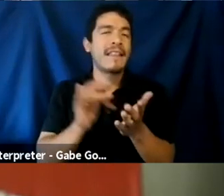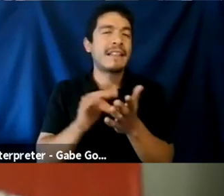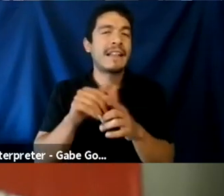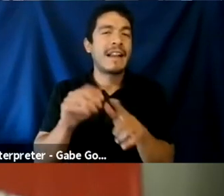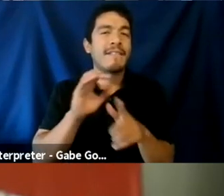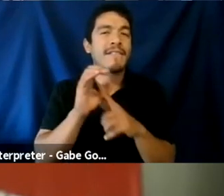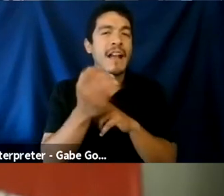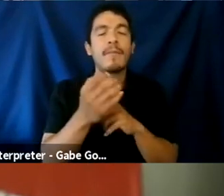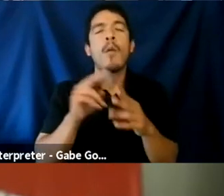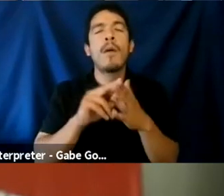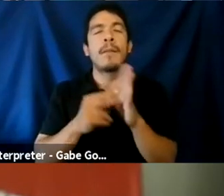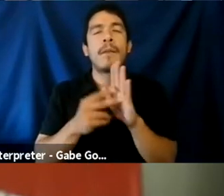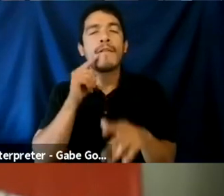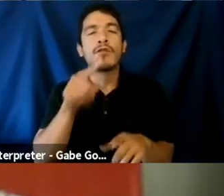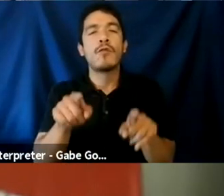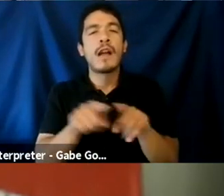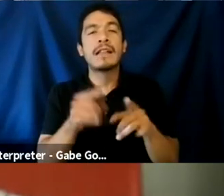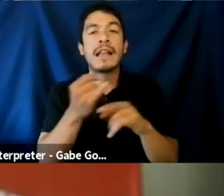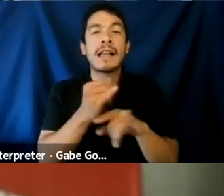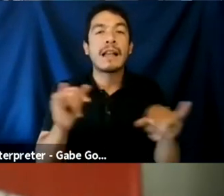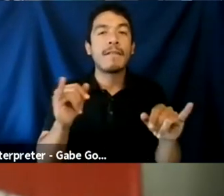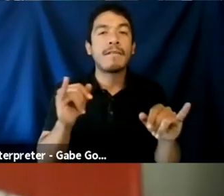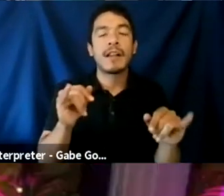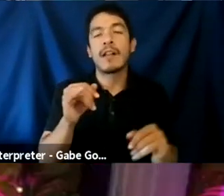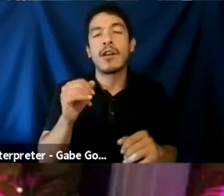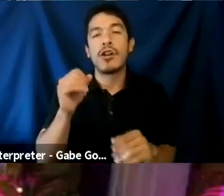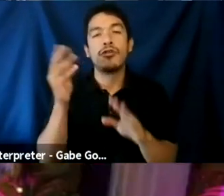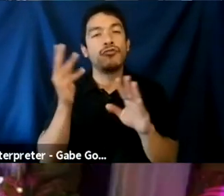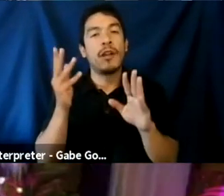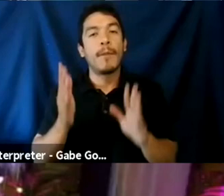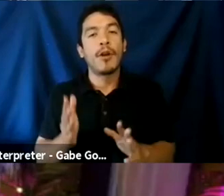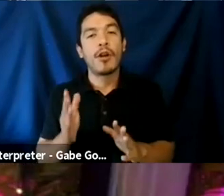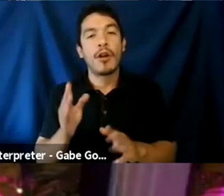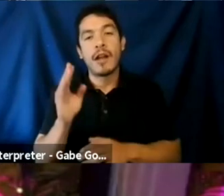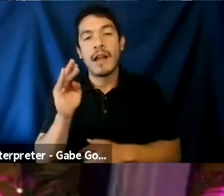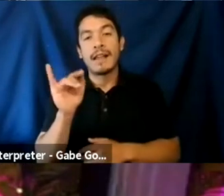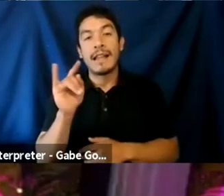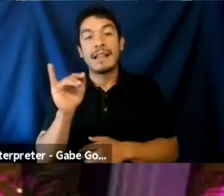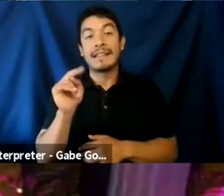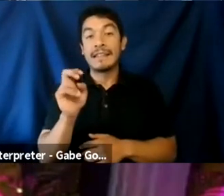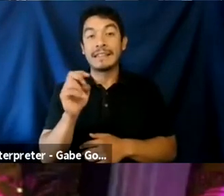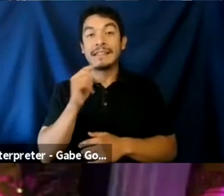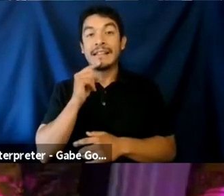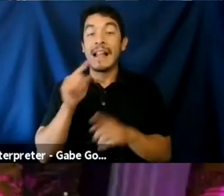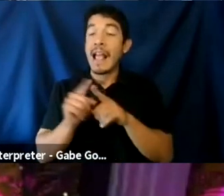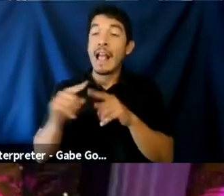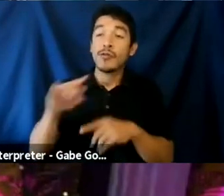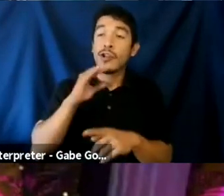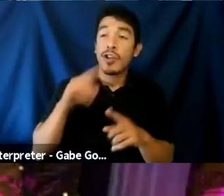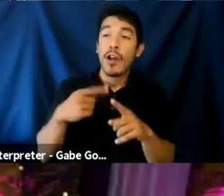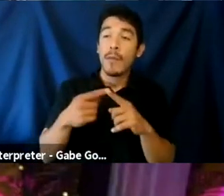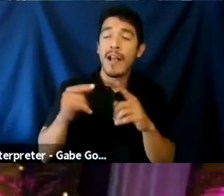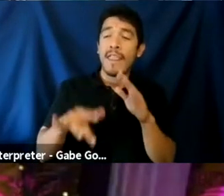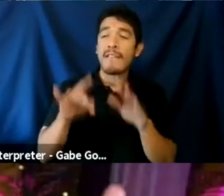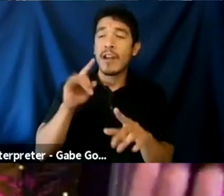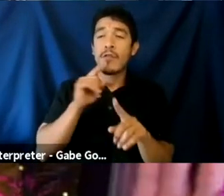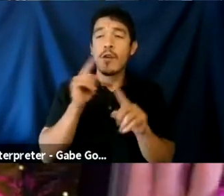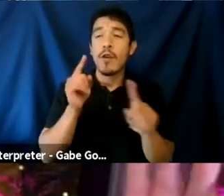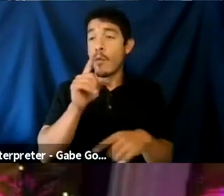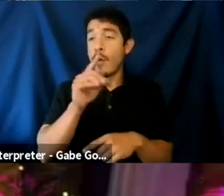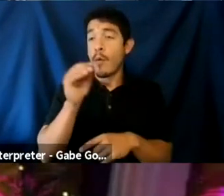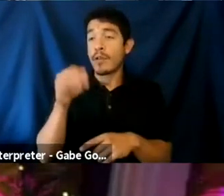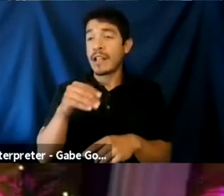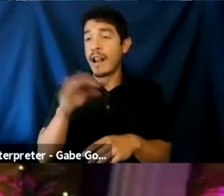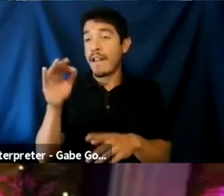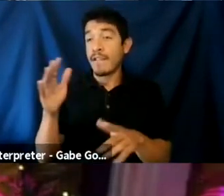mean for you as a, as an independent smaller streamer? That's actually a very good question. So as we talked about, um, the findings reported that 100% of the top,